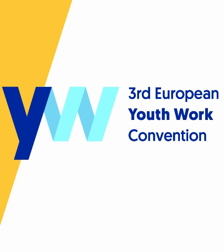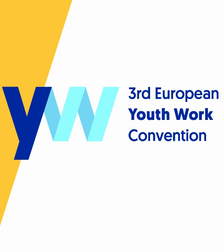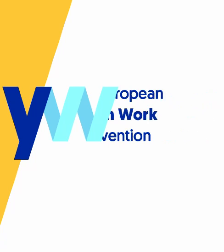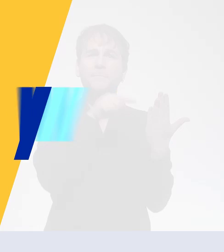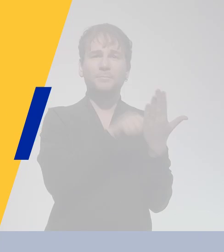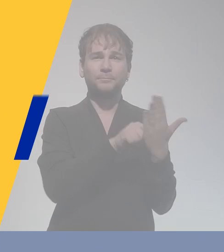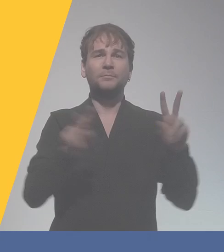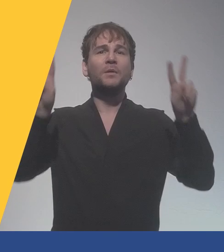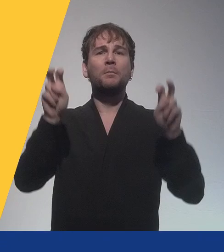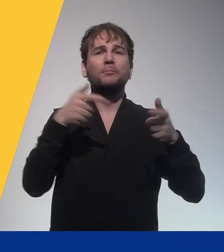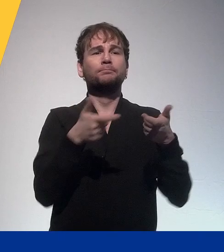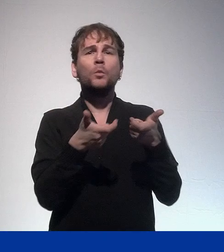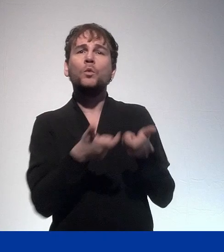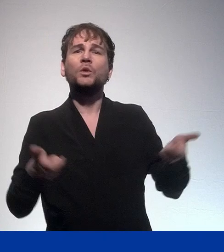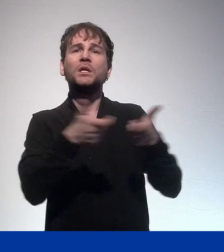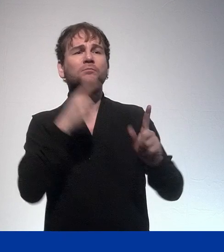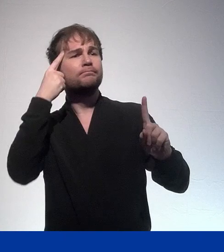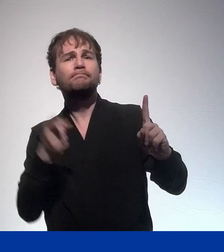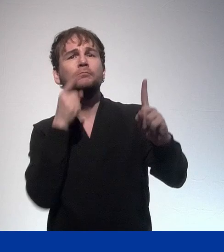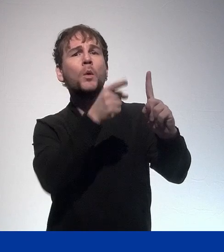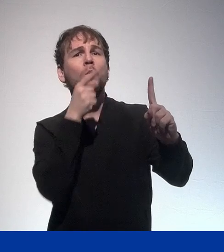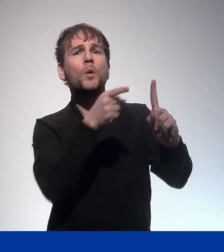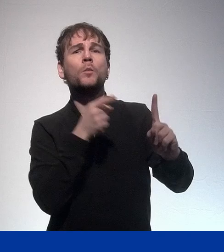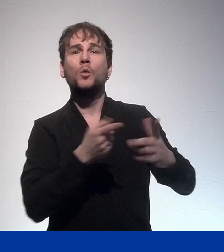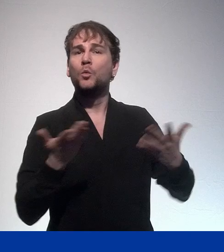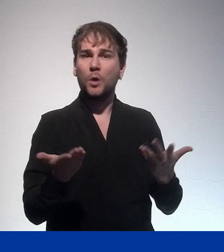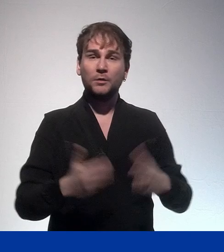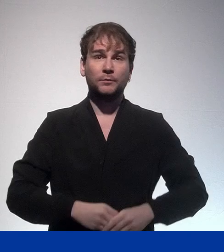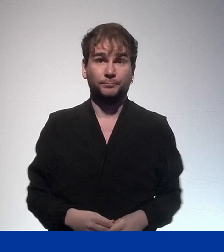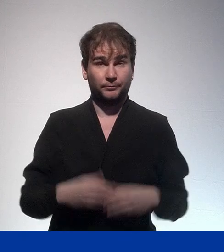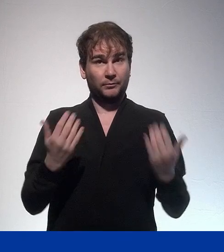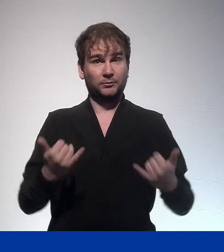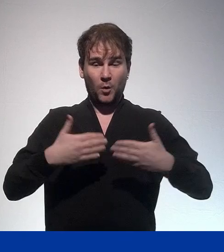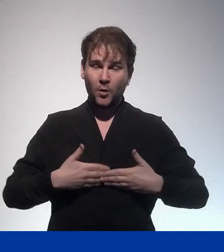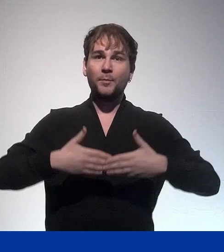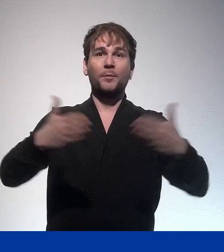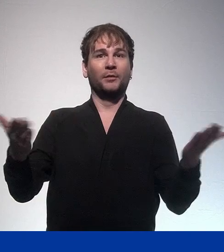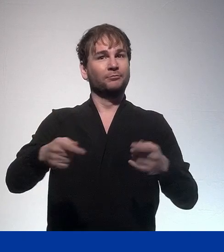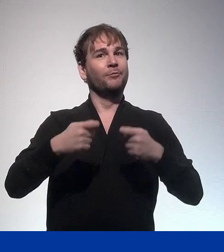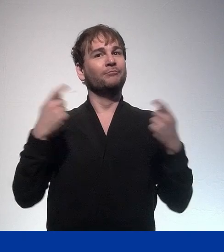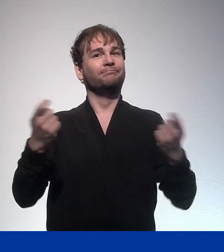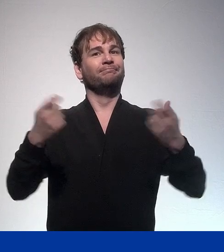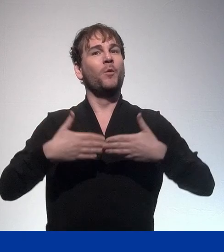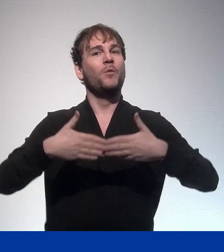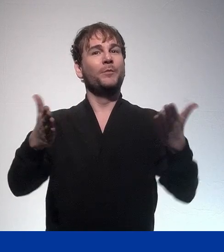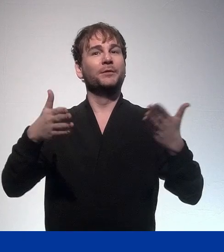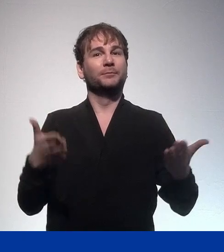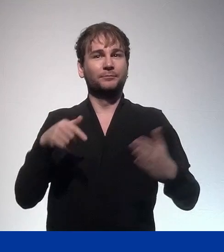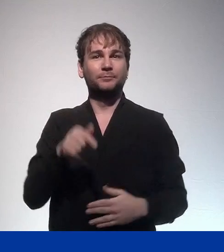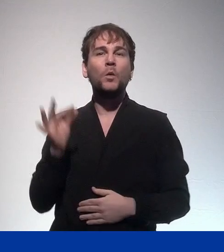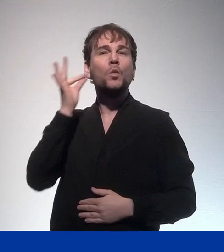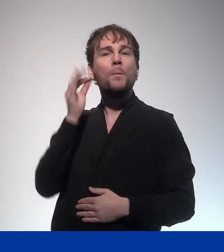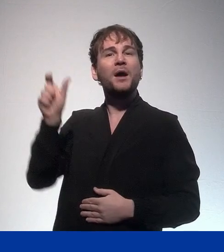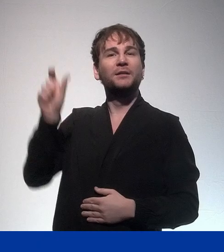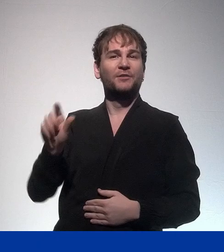For our official opening we welcome Franziska Giffey, the German Federal Minister for Family Affairs,